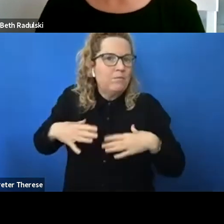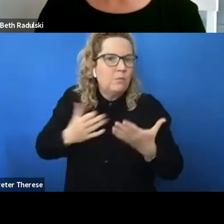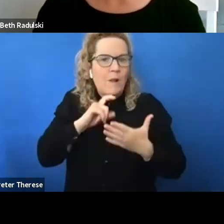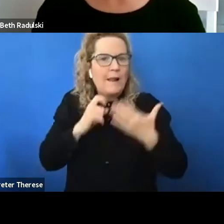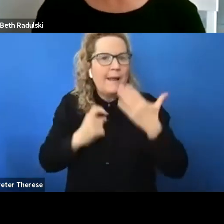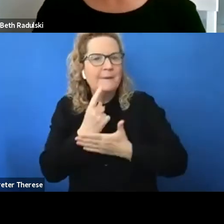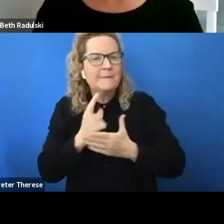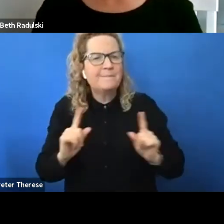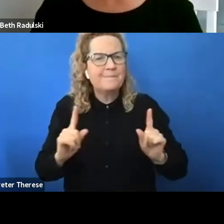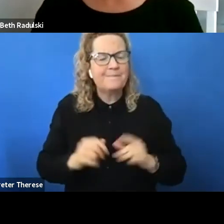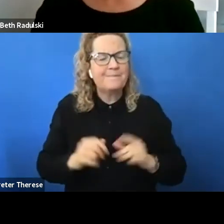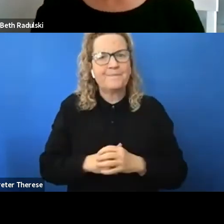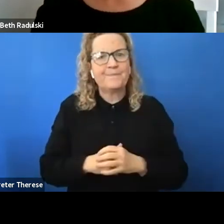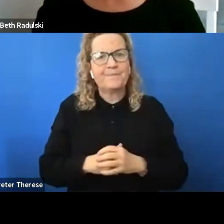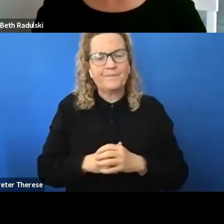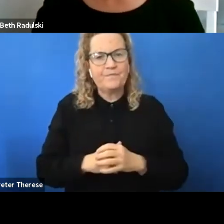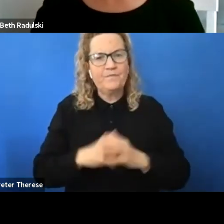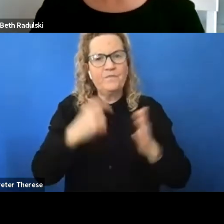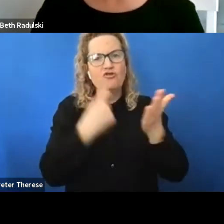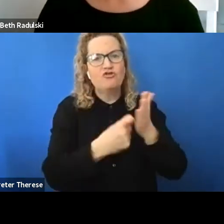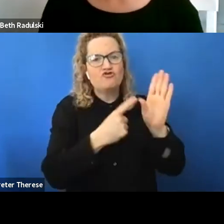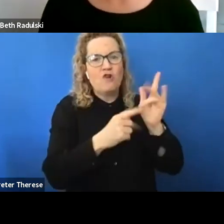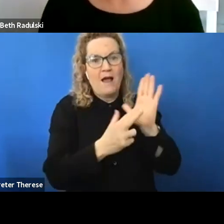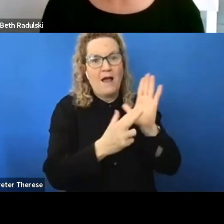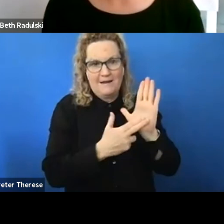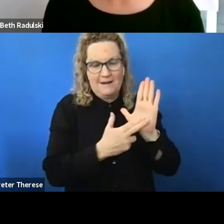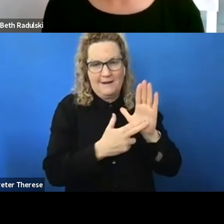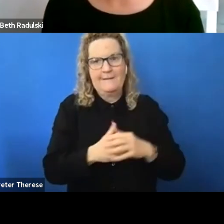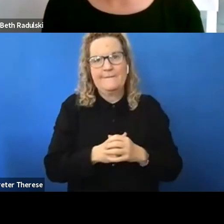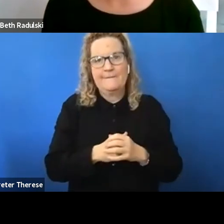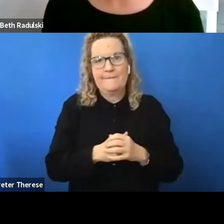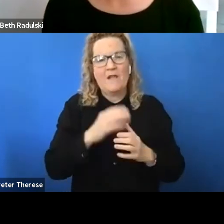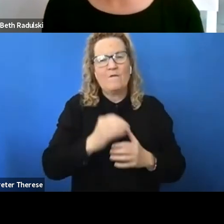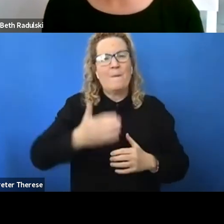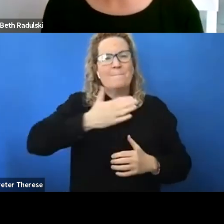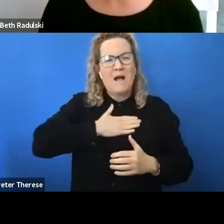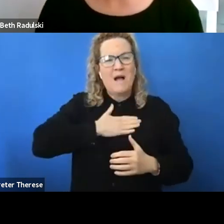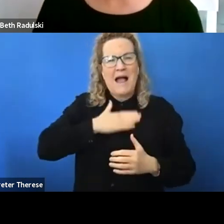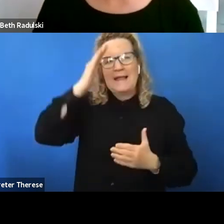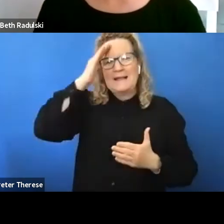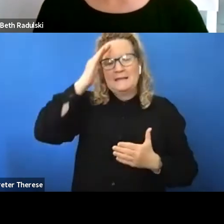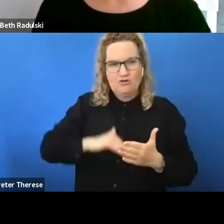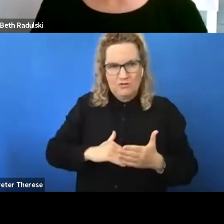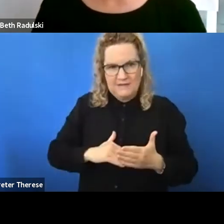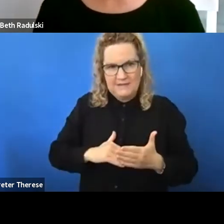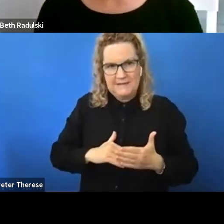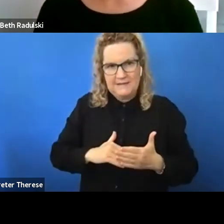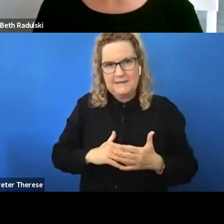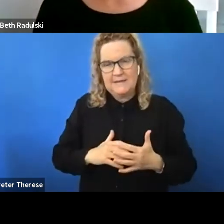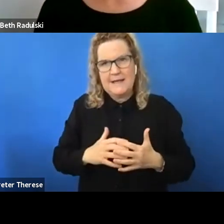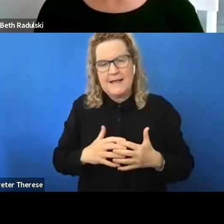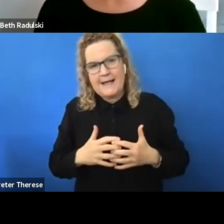i would say from my experience that um